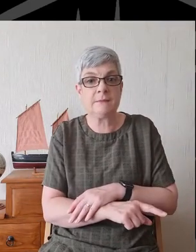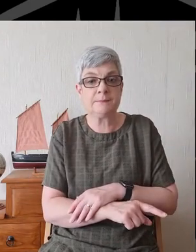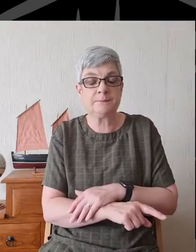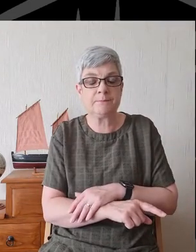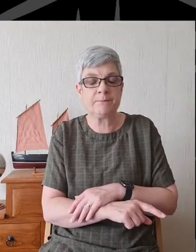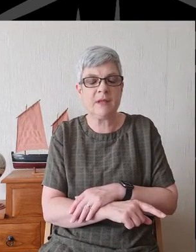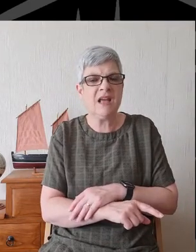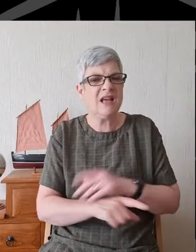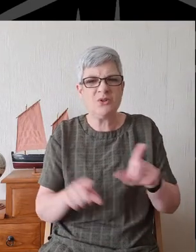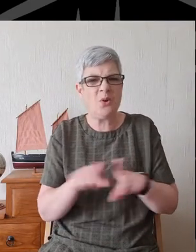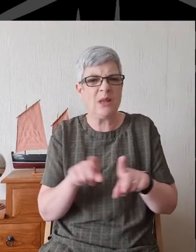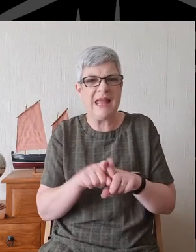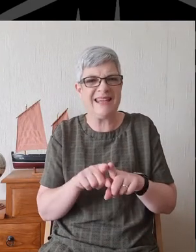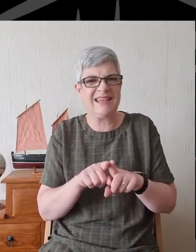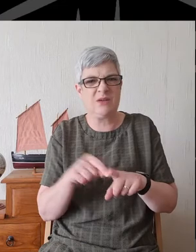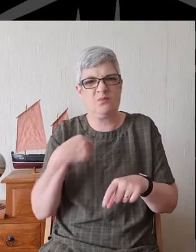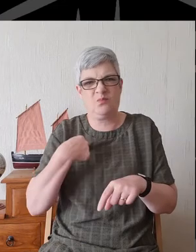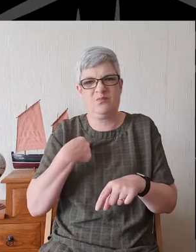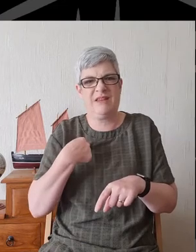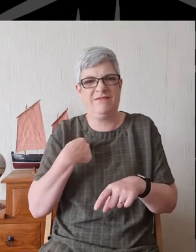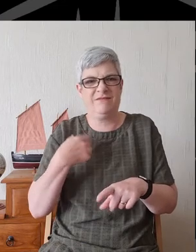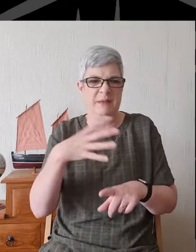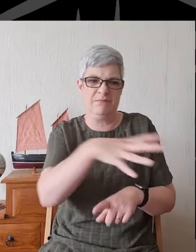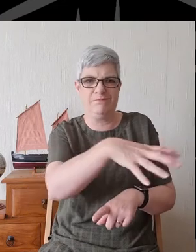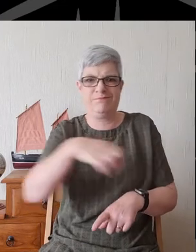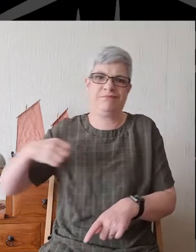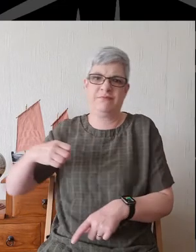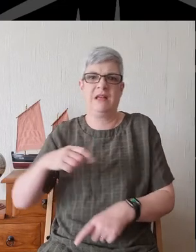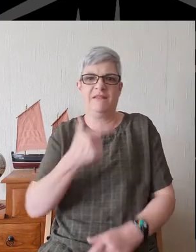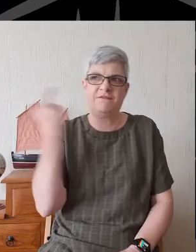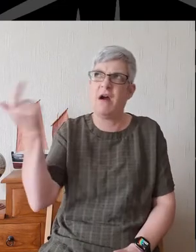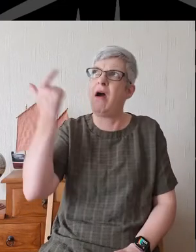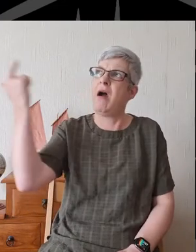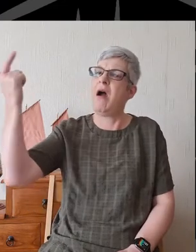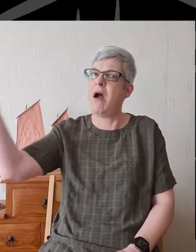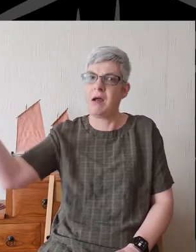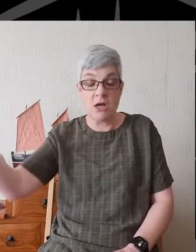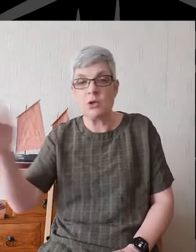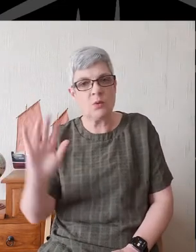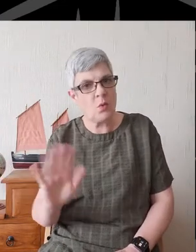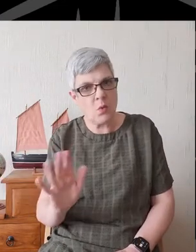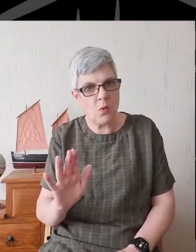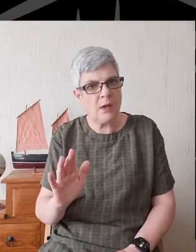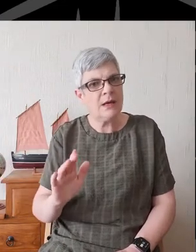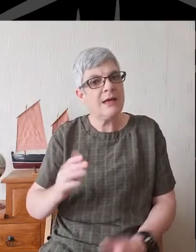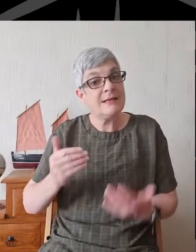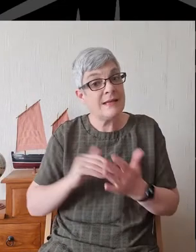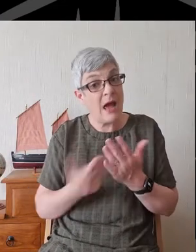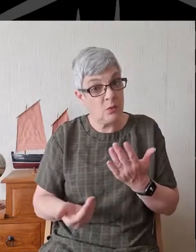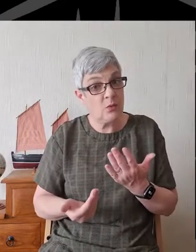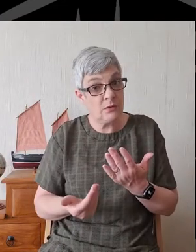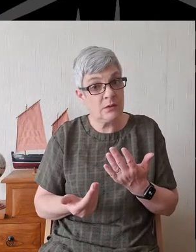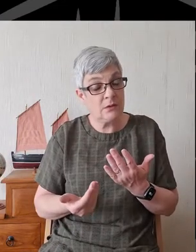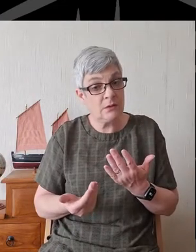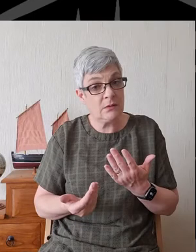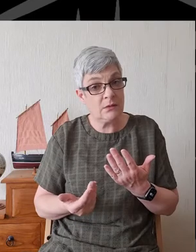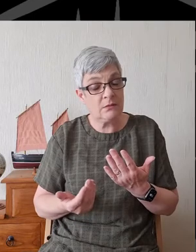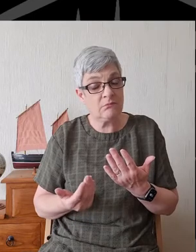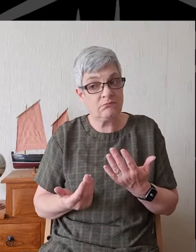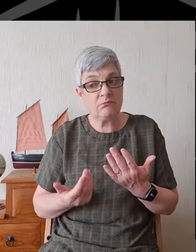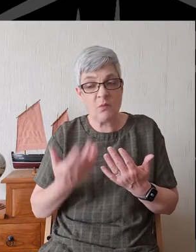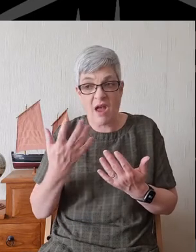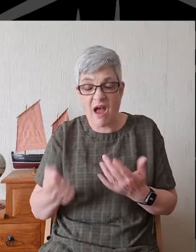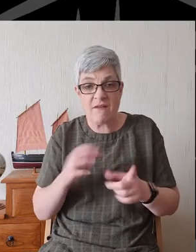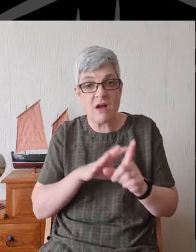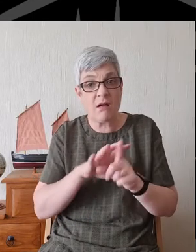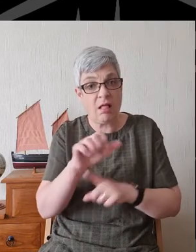not that we've been taking hundreds of miles to another country, but we are now finding ourselves growing up and going on in